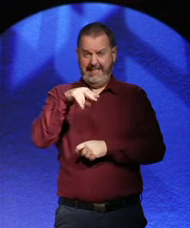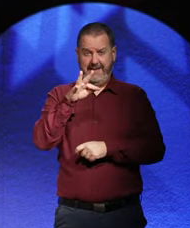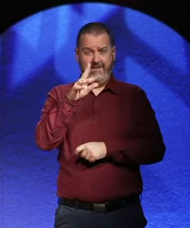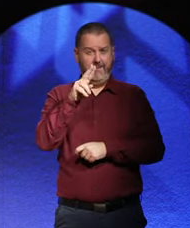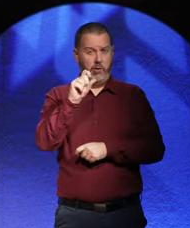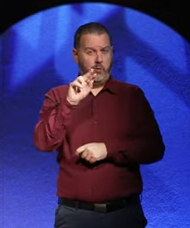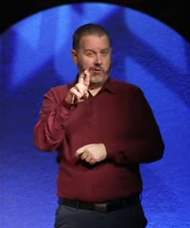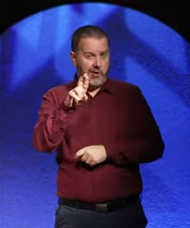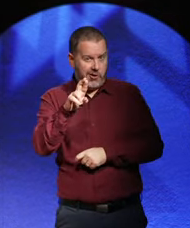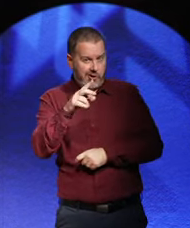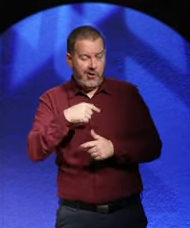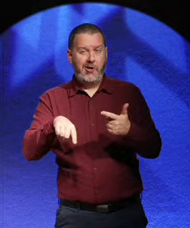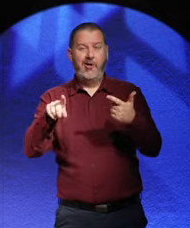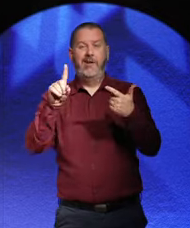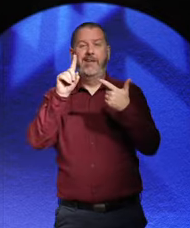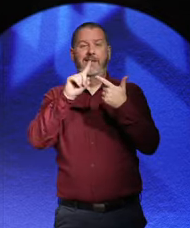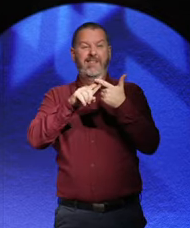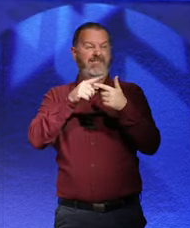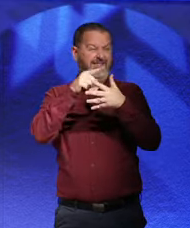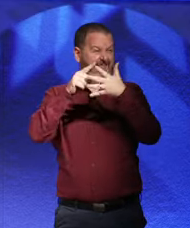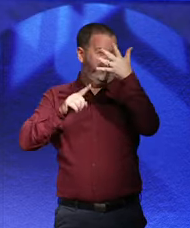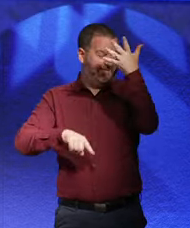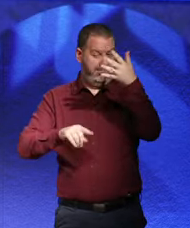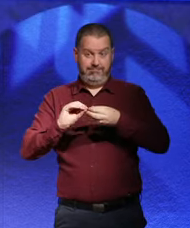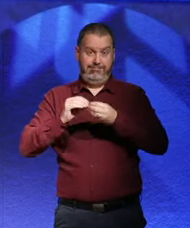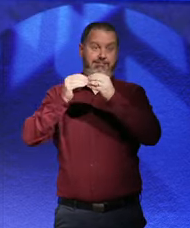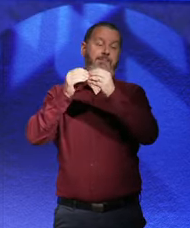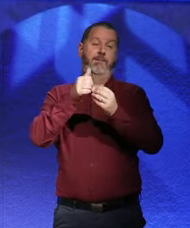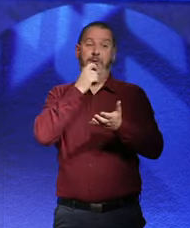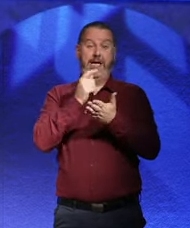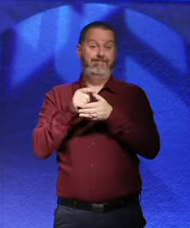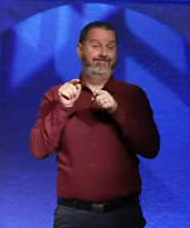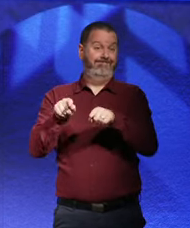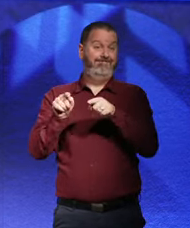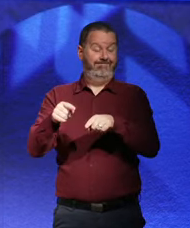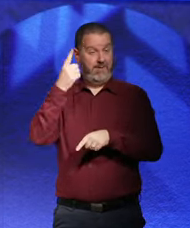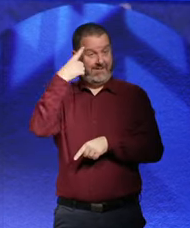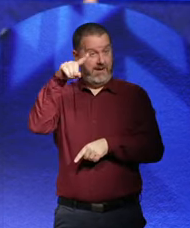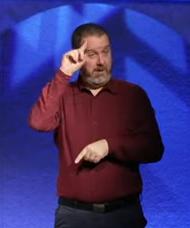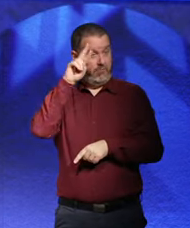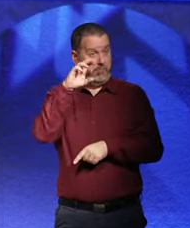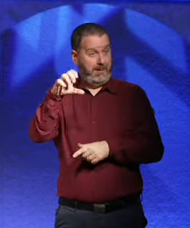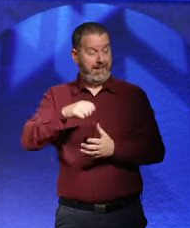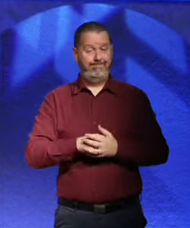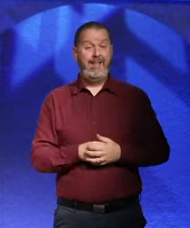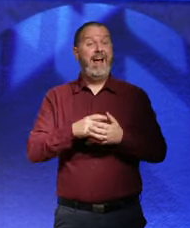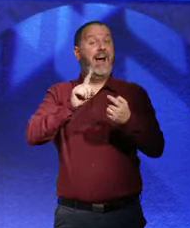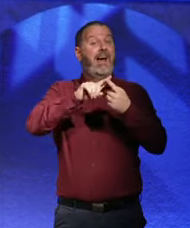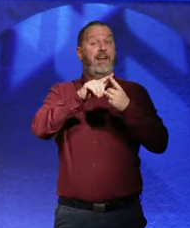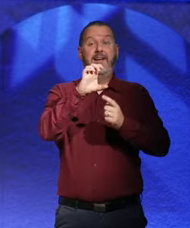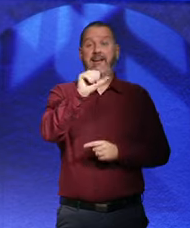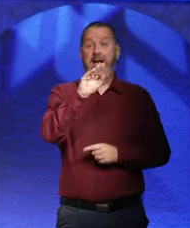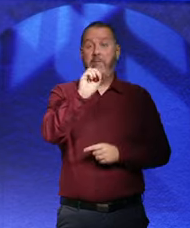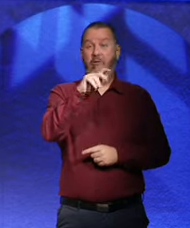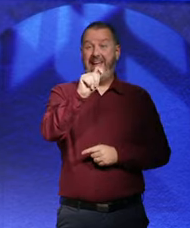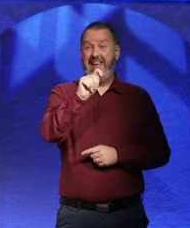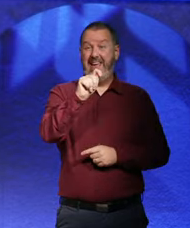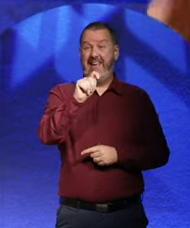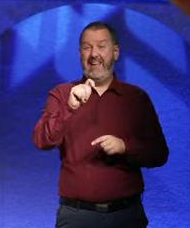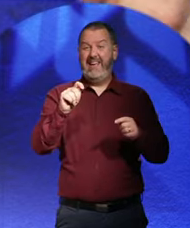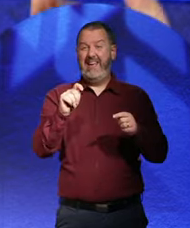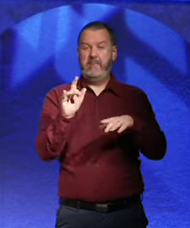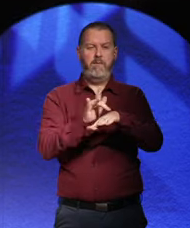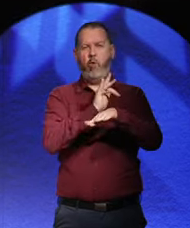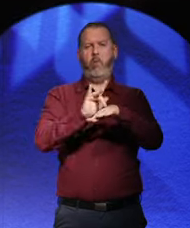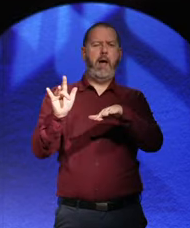distant cousin of the Vasily chair. You say the culture... And the cabaret scene as well. Yeah, the great